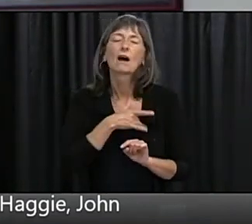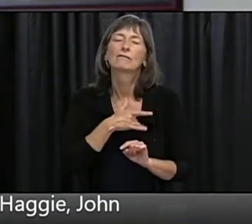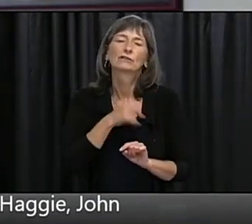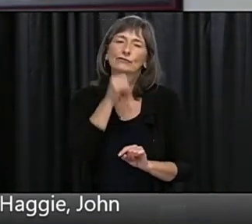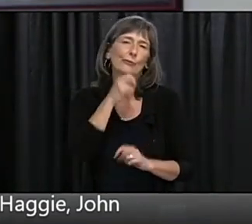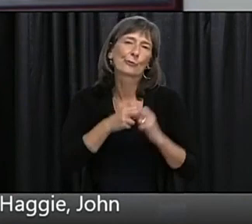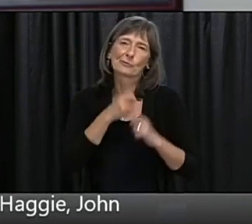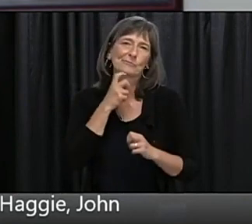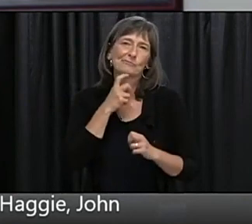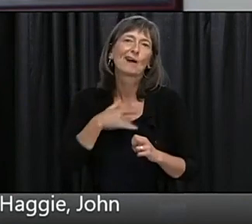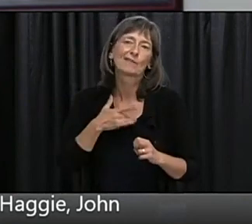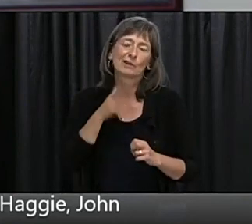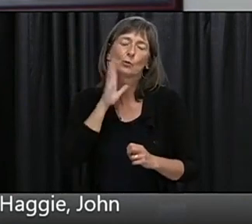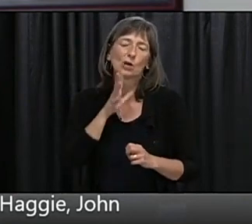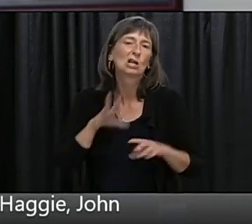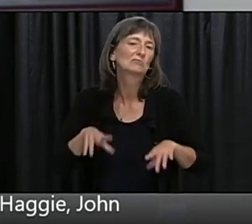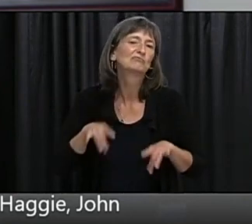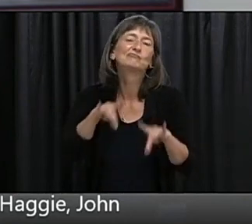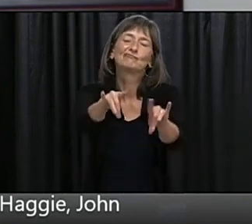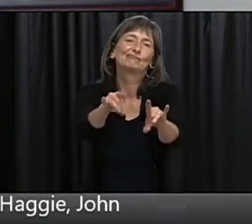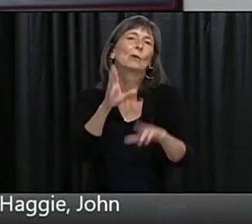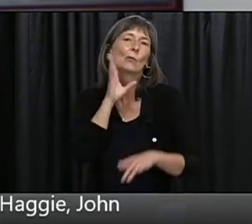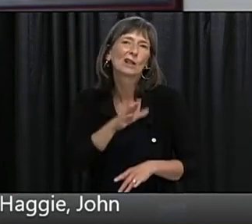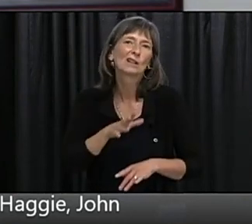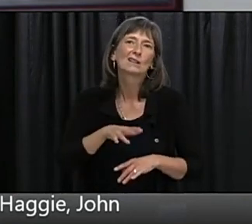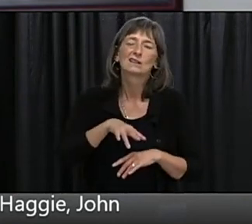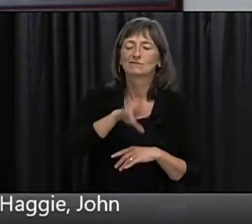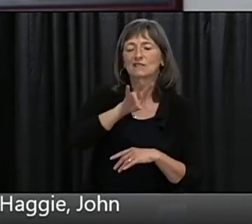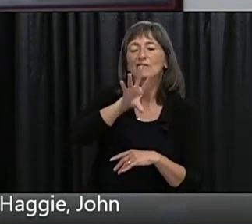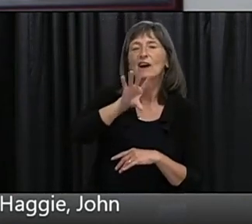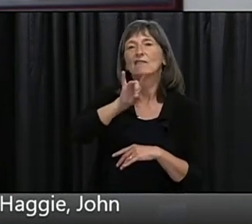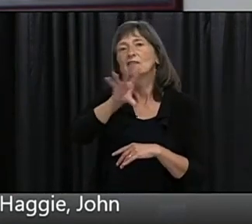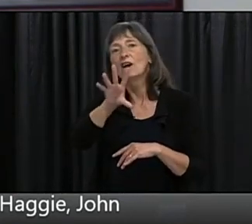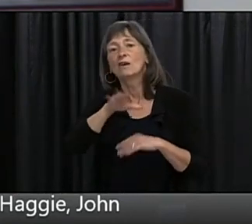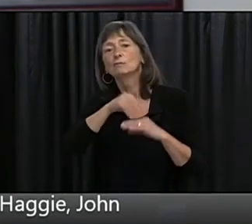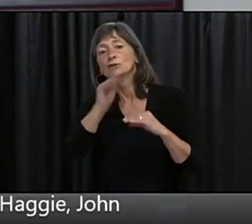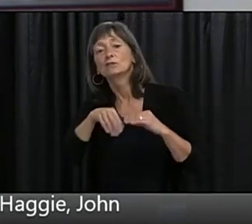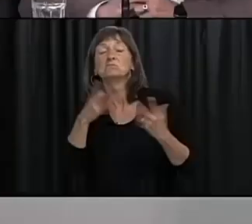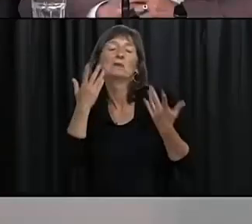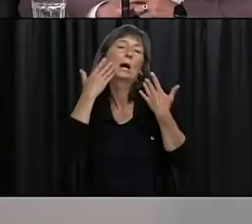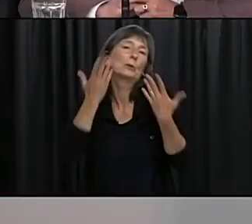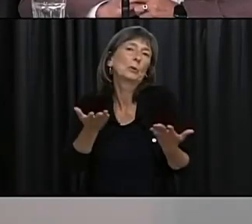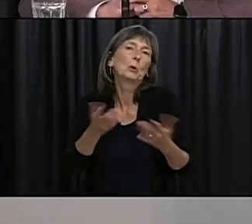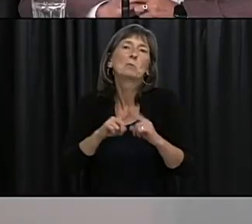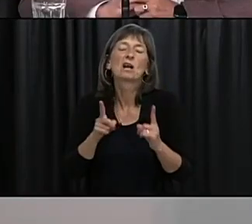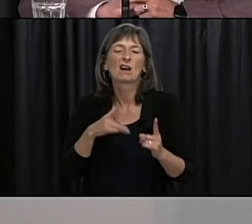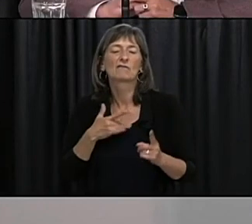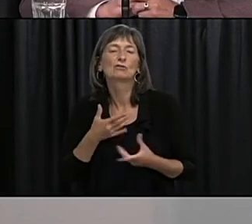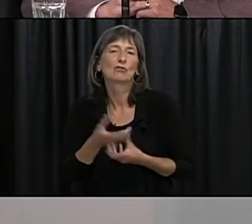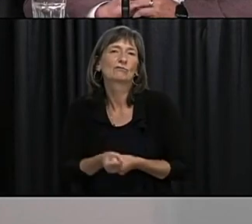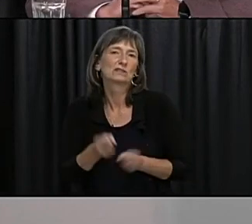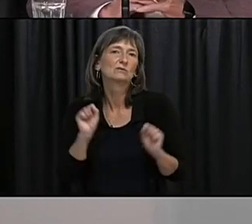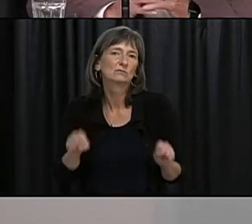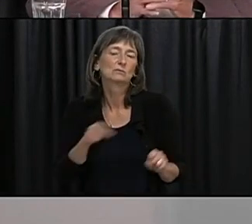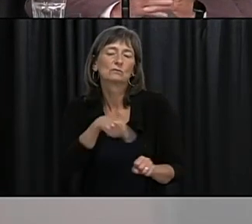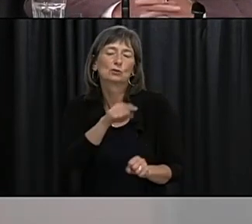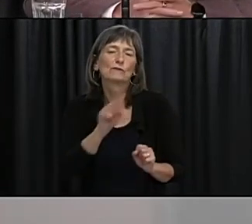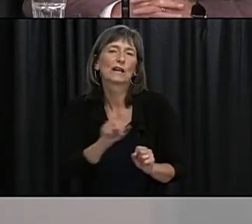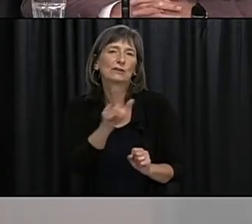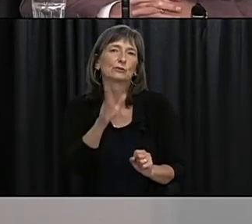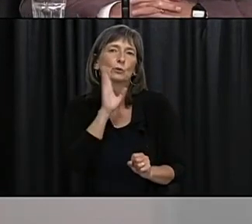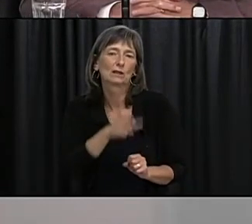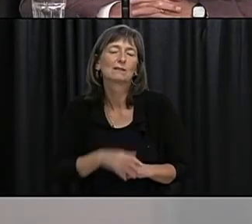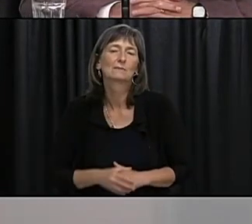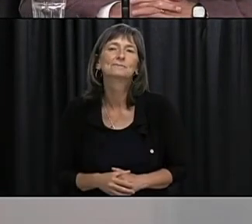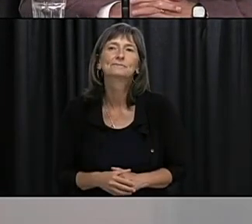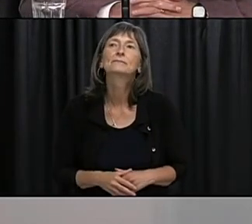uptake whether it will pass the 75 85% threshold who knows you know Peter I think the minister is right and he